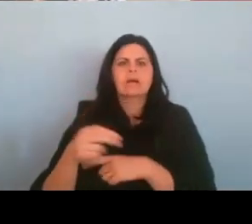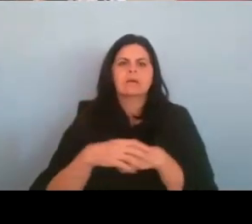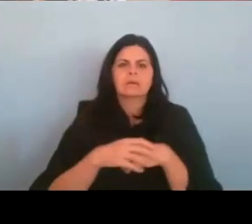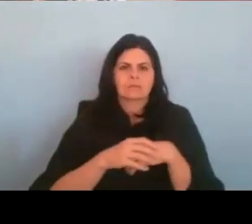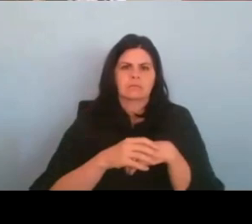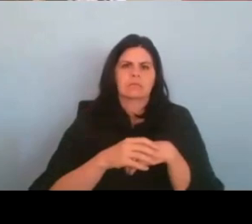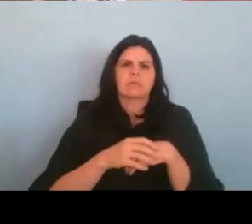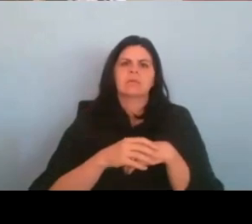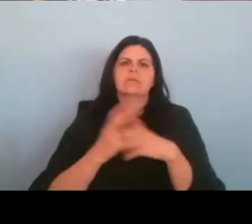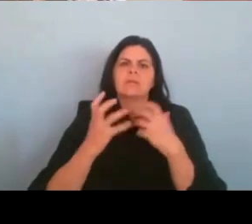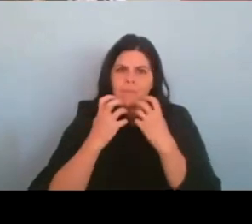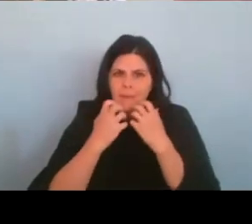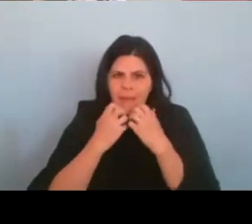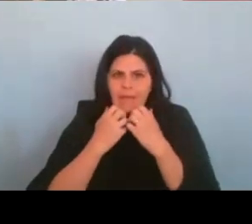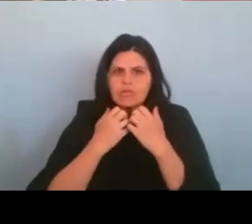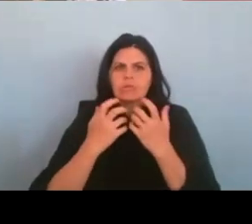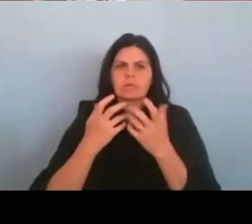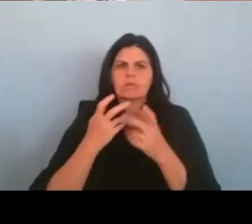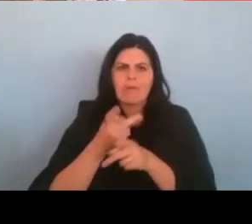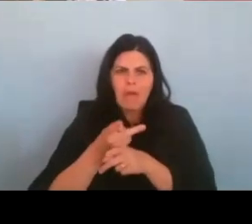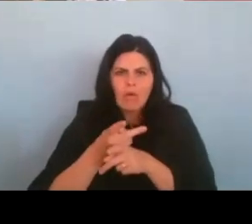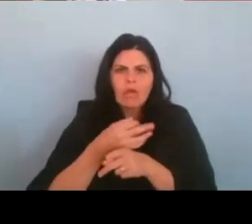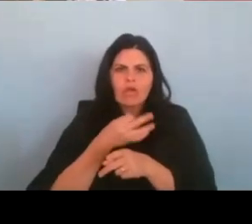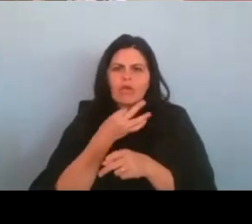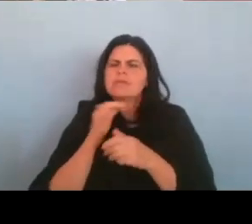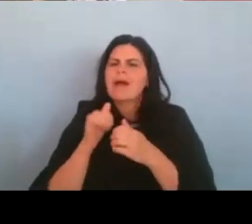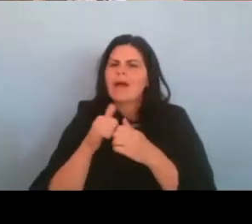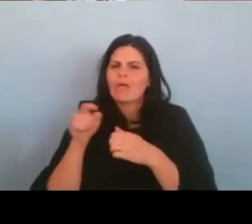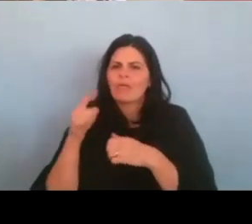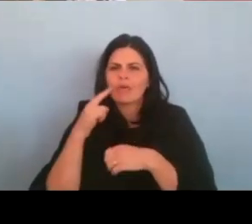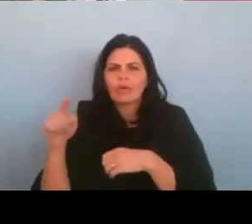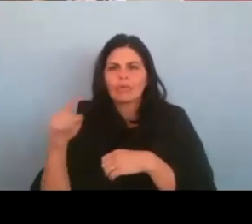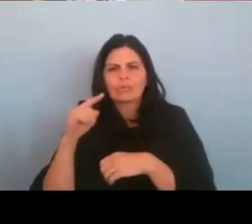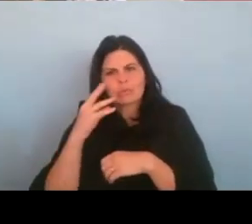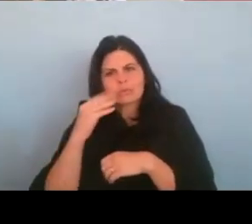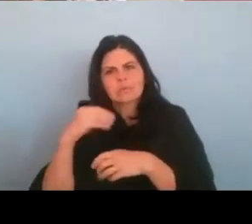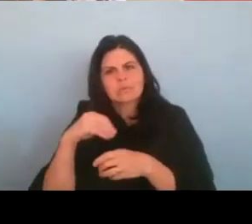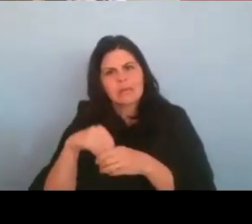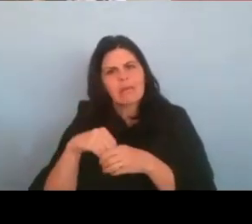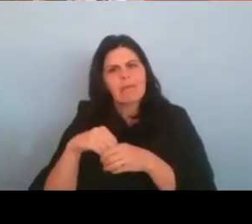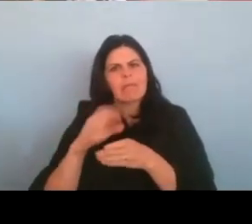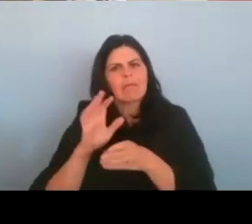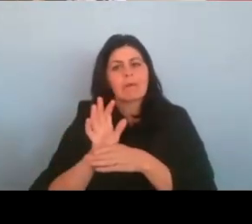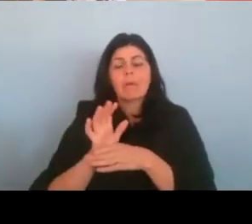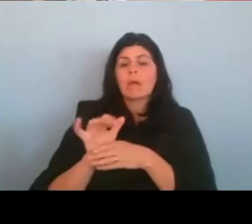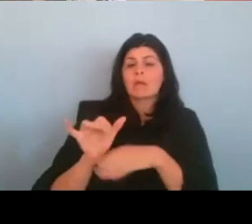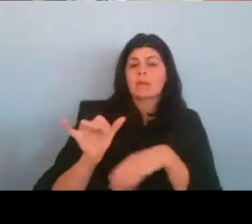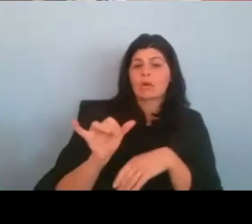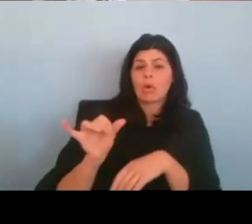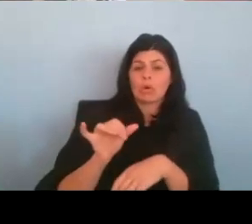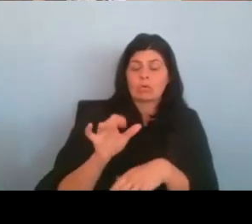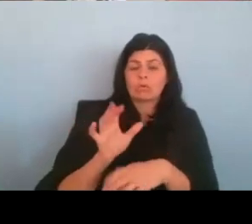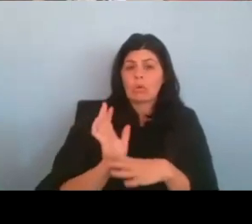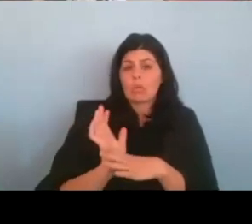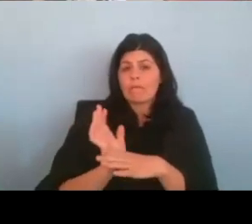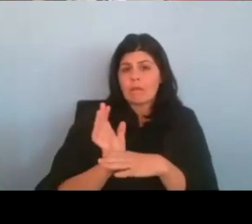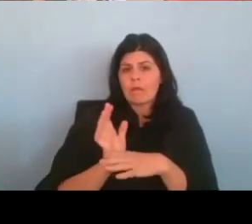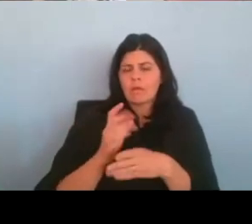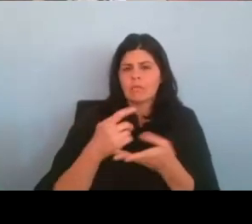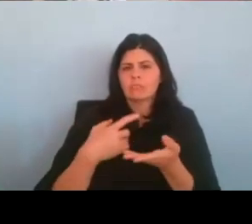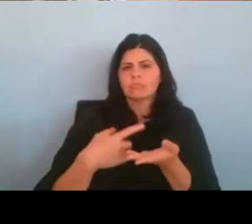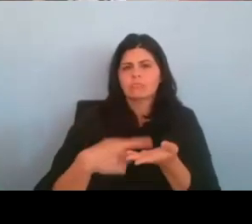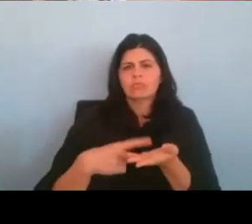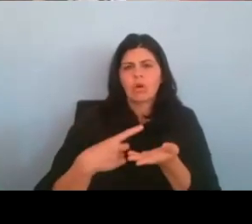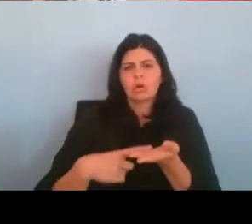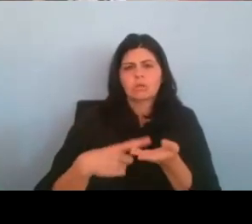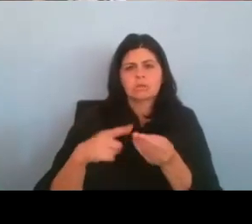that in the film. And then the film also, um, talks about the